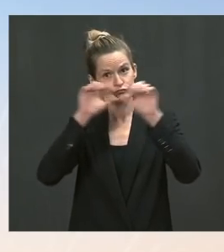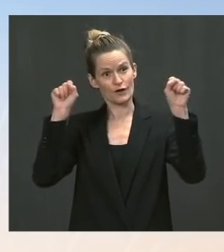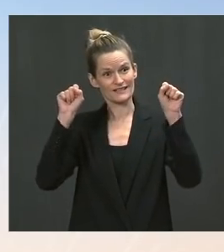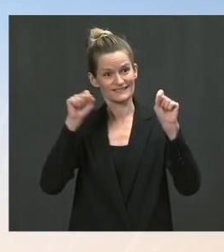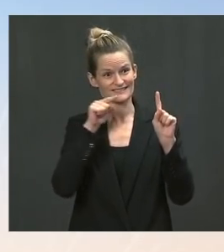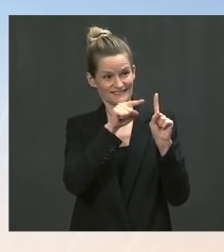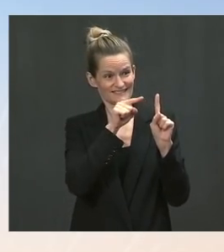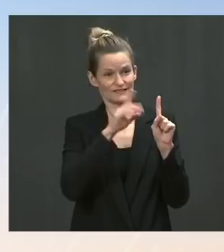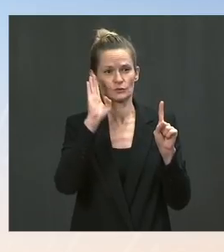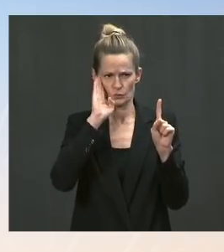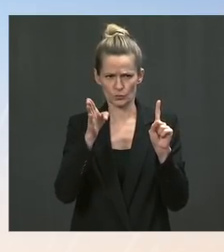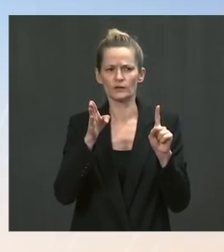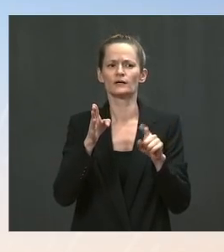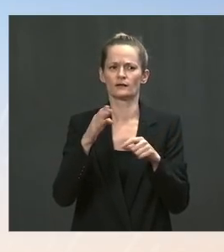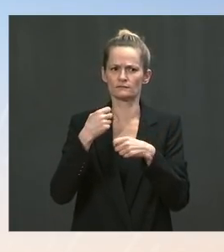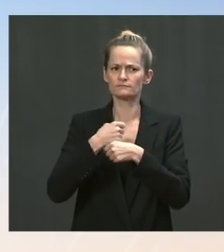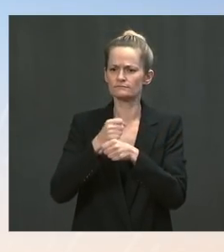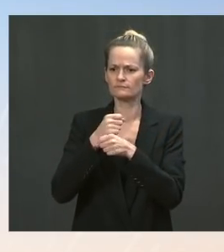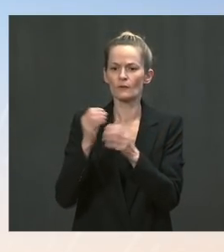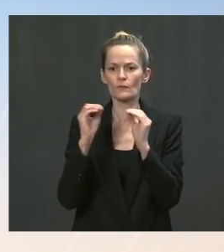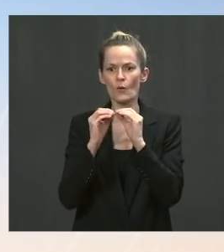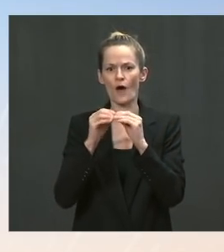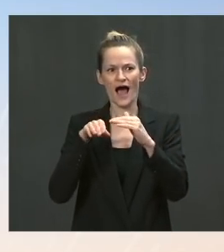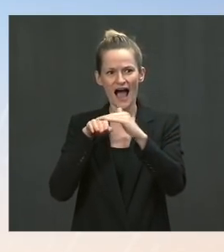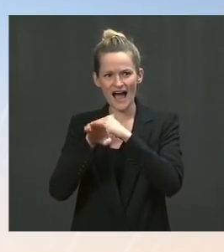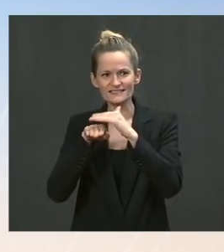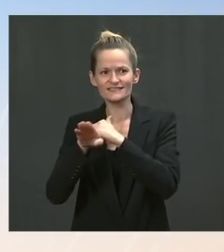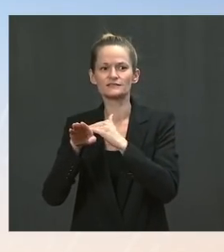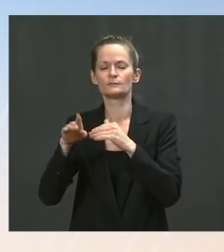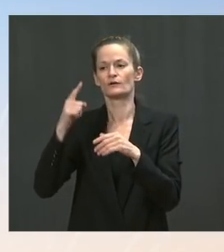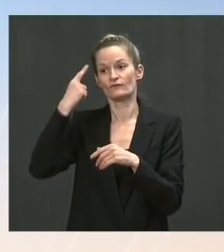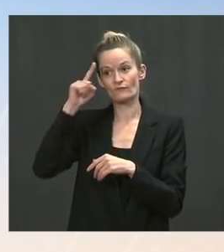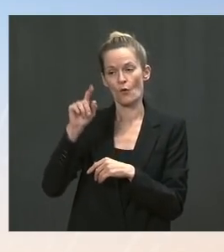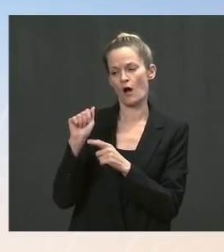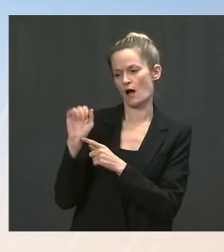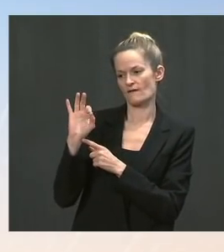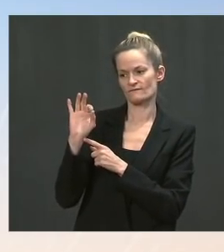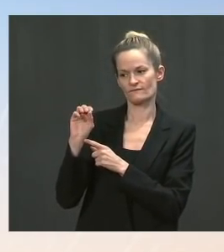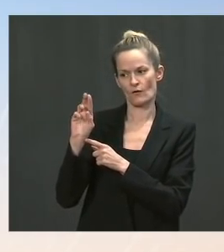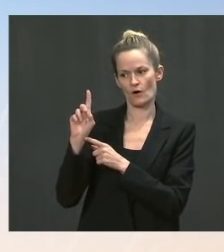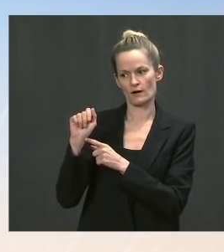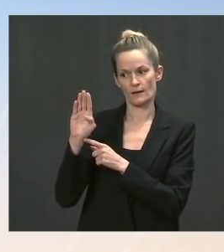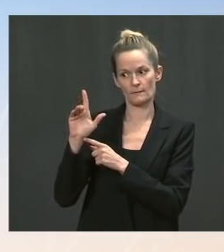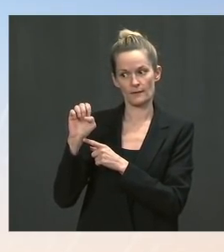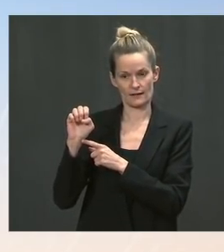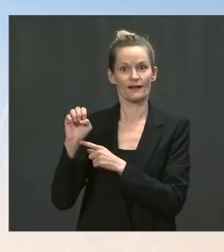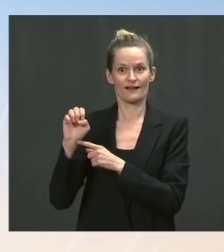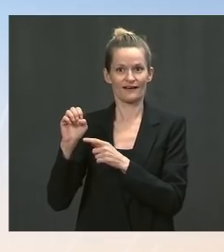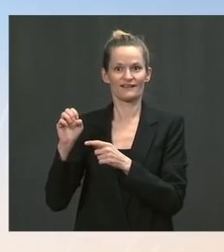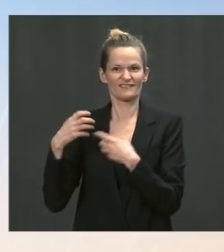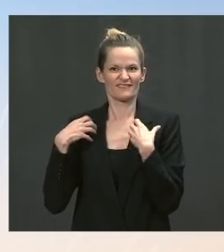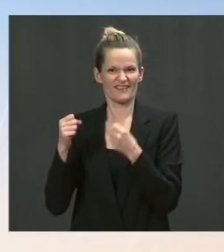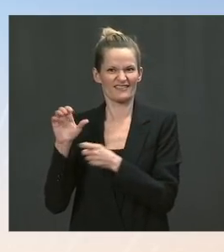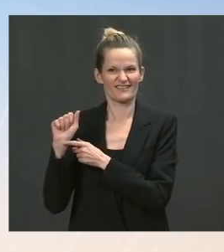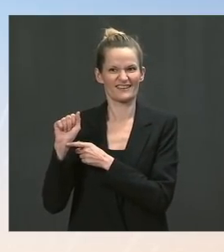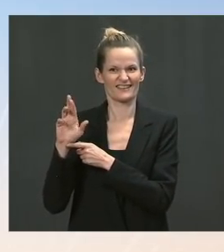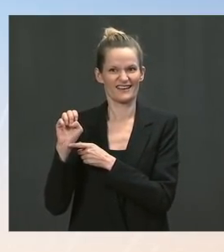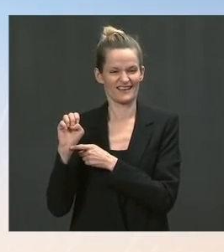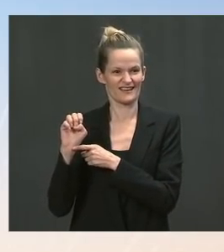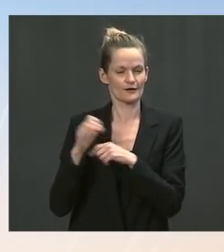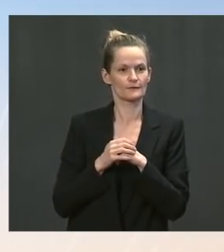affordable healthcare a huge priority for him with the expansion of the special enrollment period, which goes through August 15th. In February,